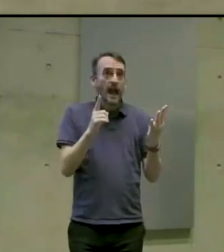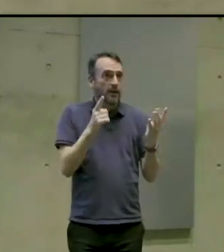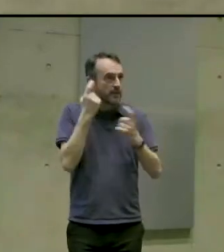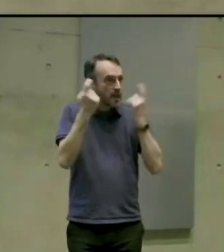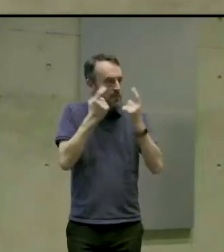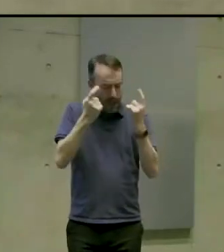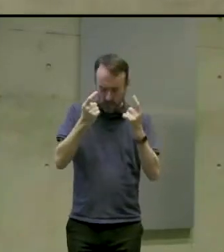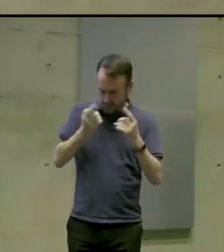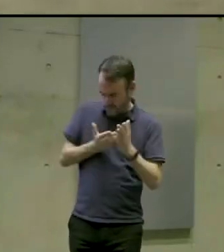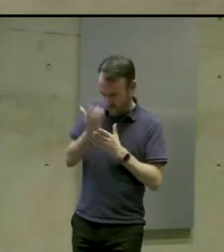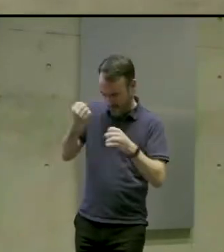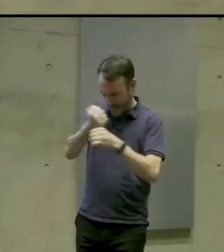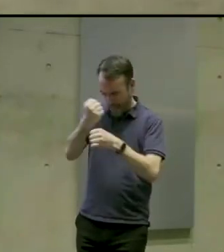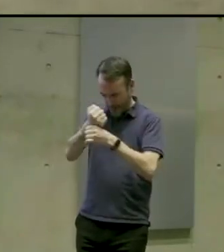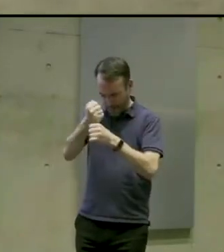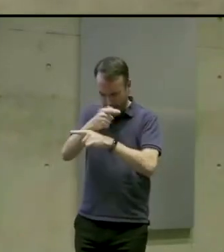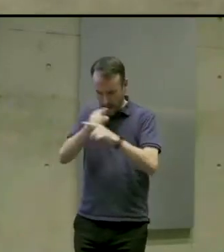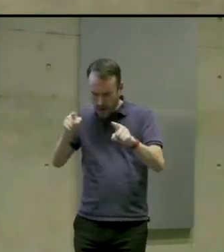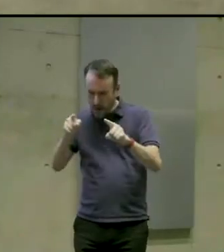with them.